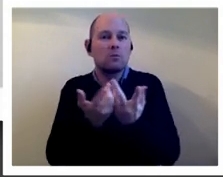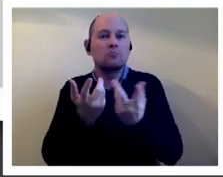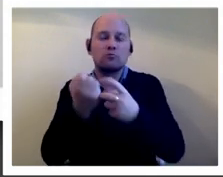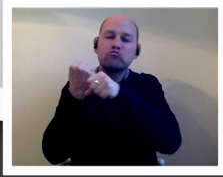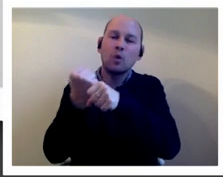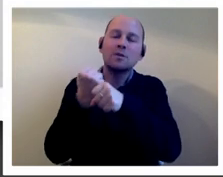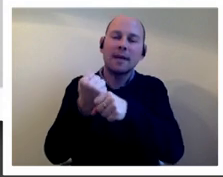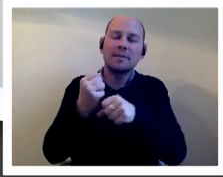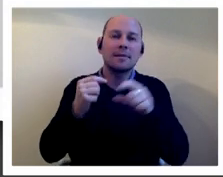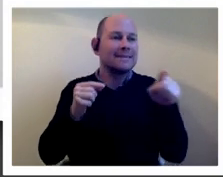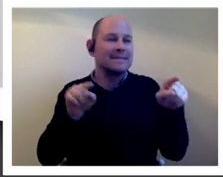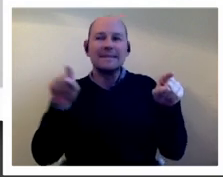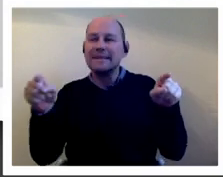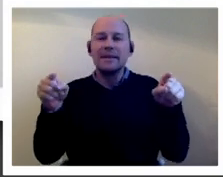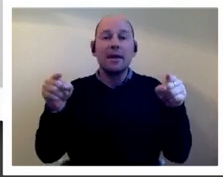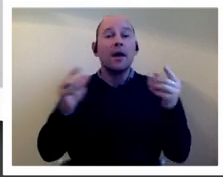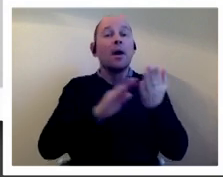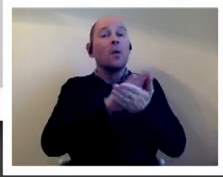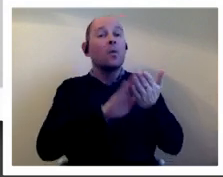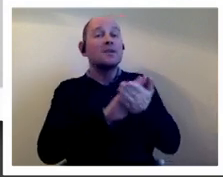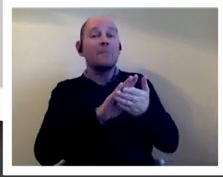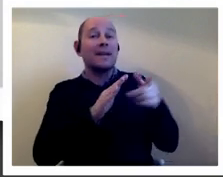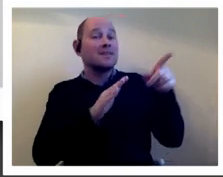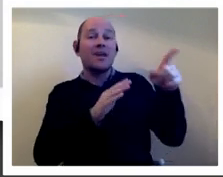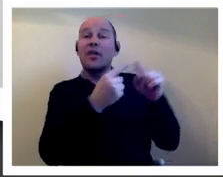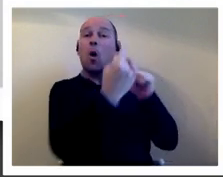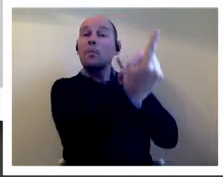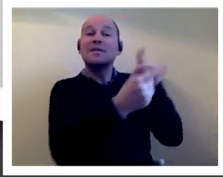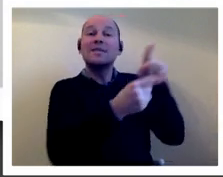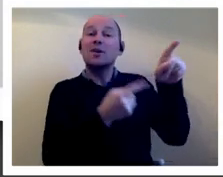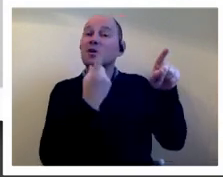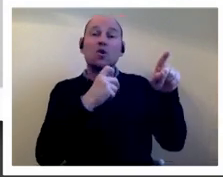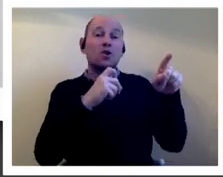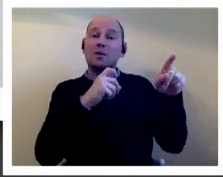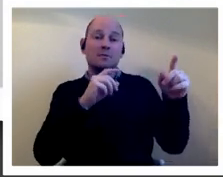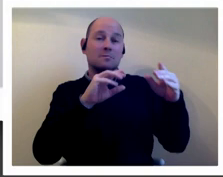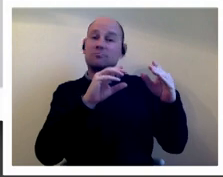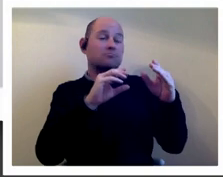to counter opposition to section 28 because the opposition came from from different directions